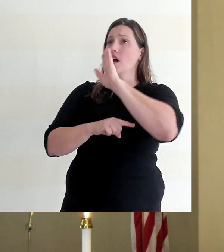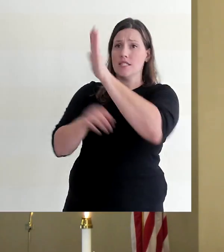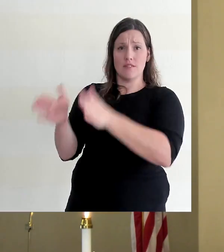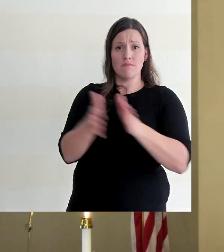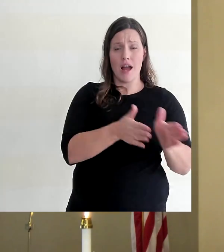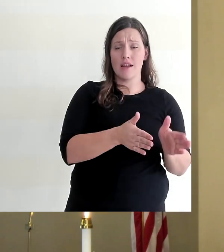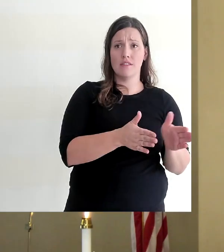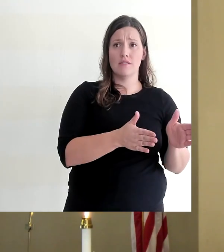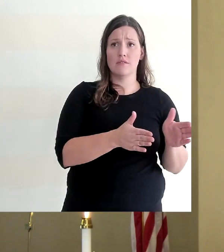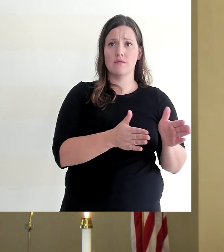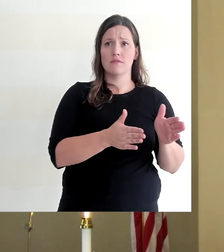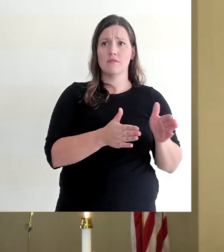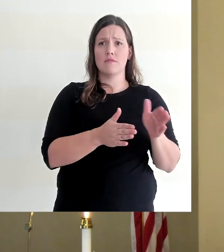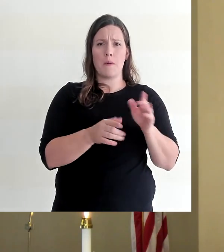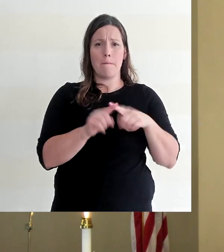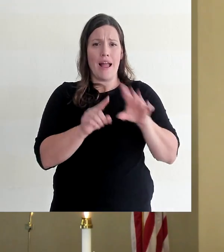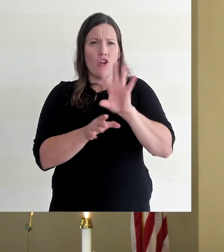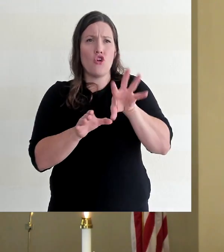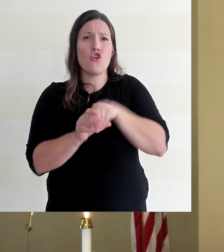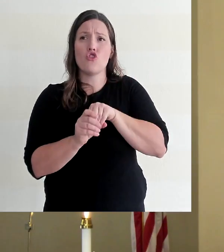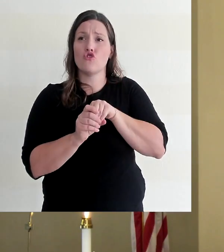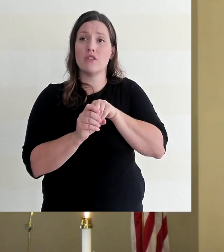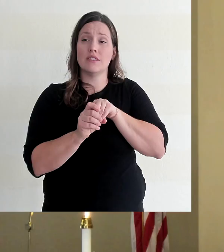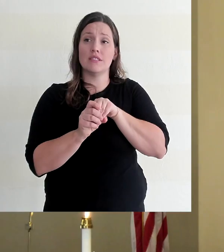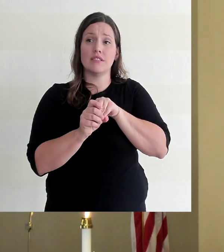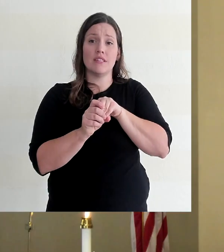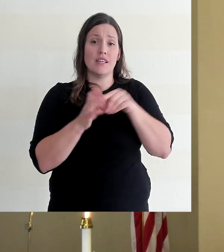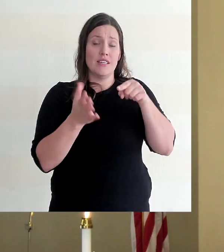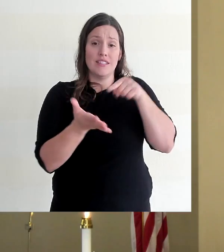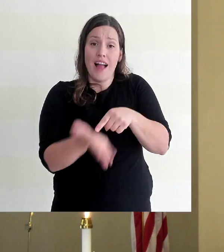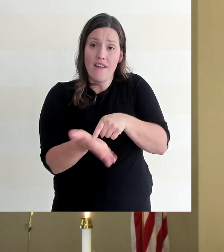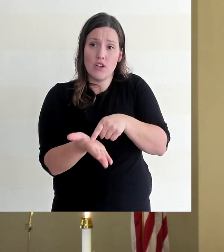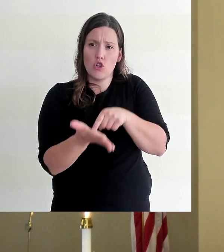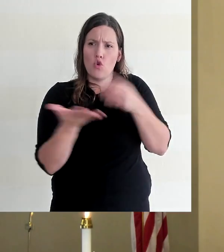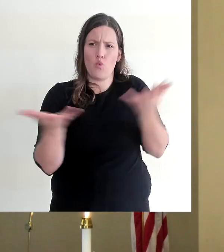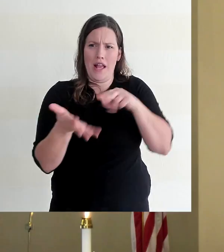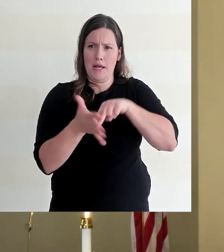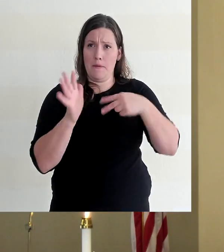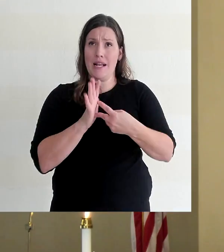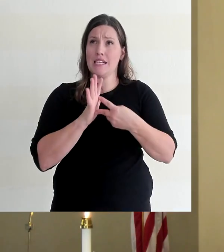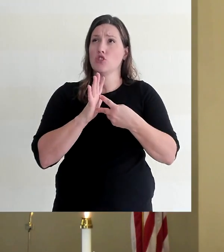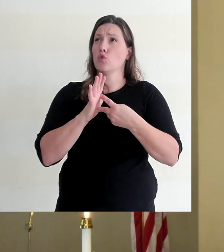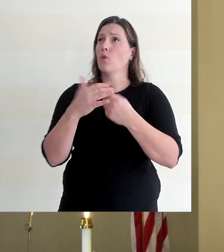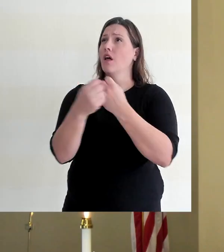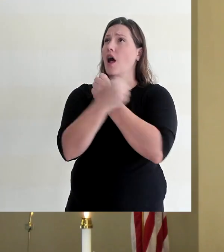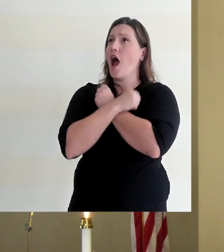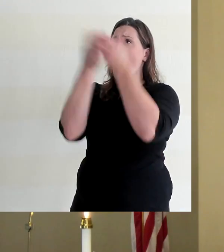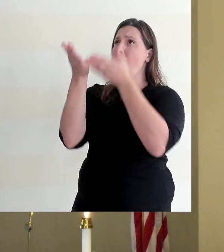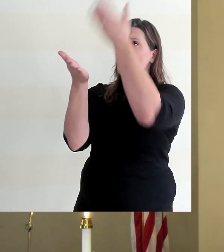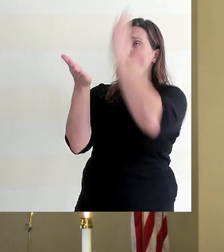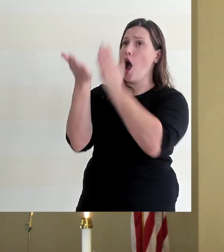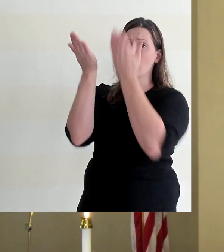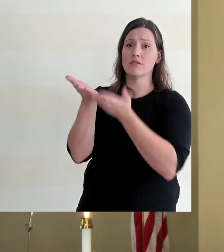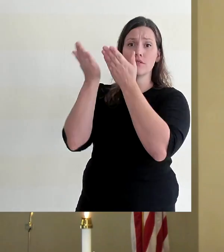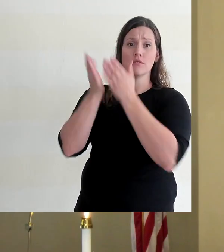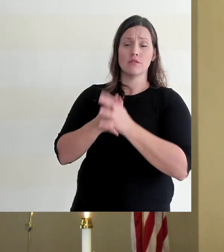for you, but they define what it means to love God and to love one another. They